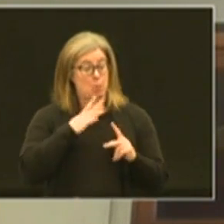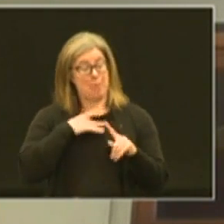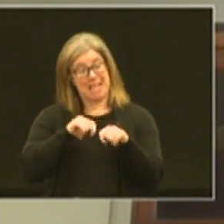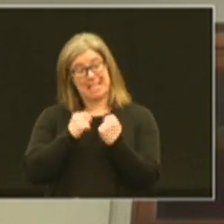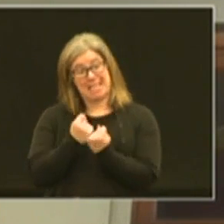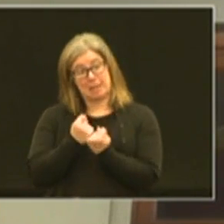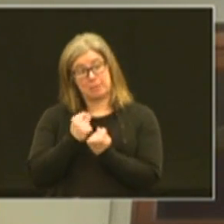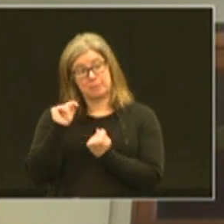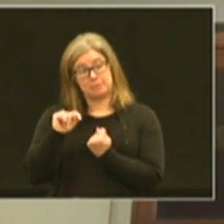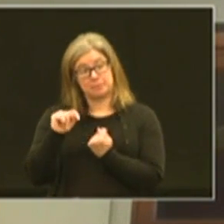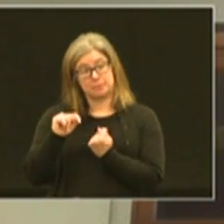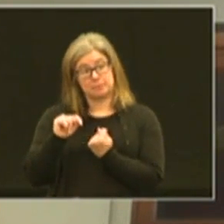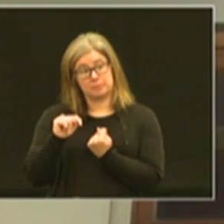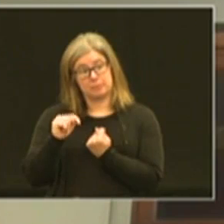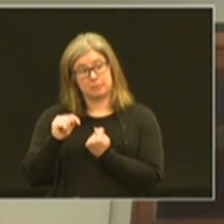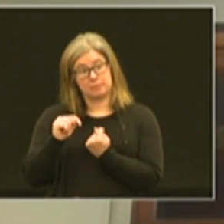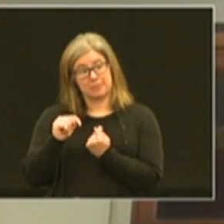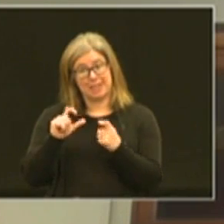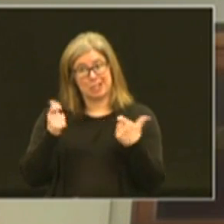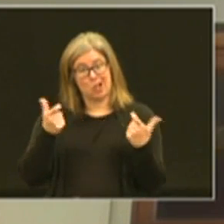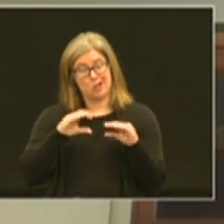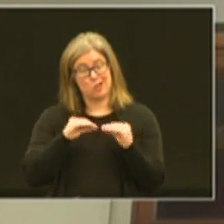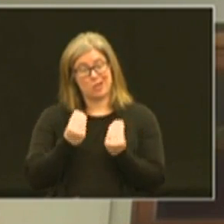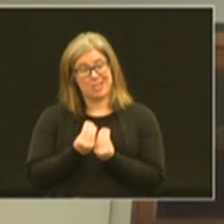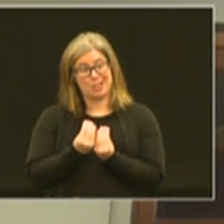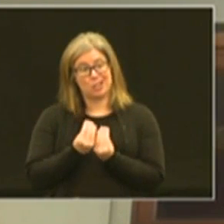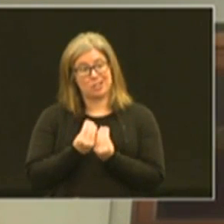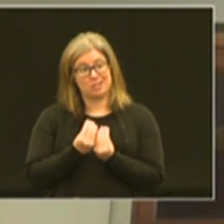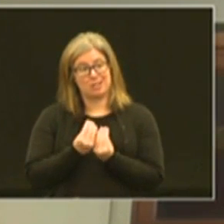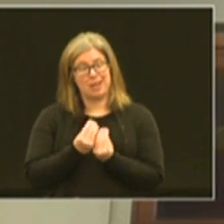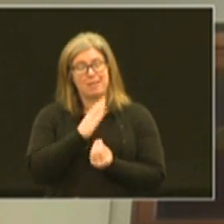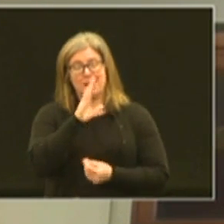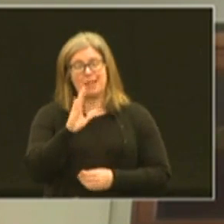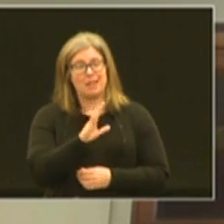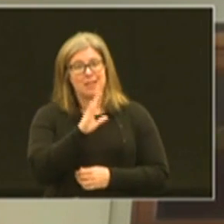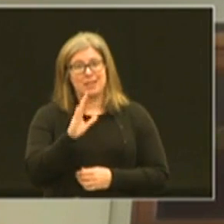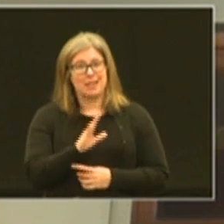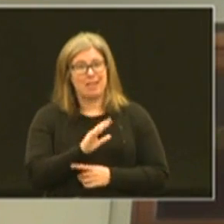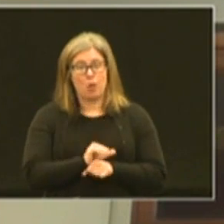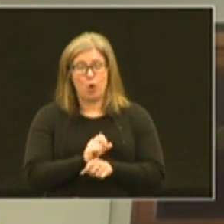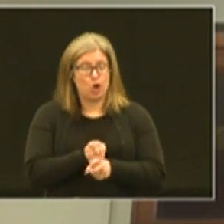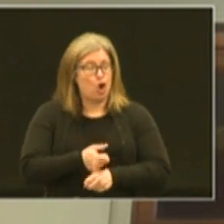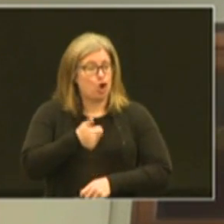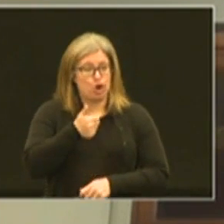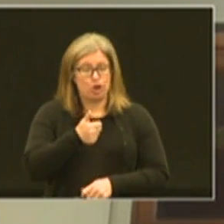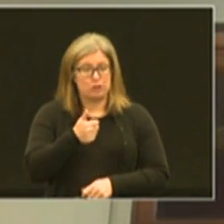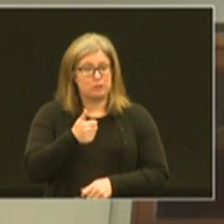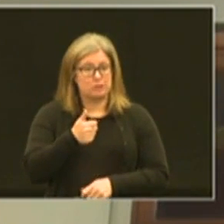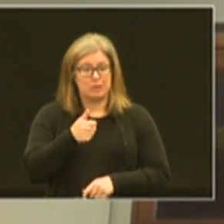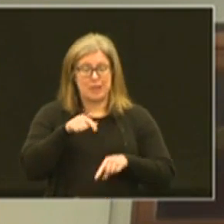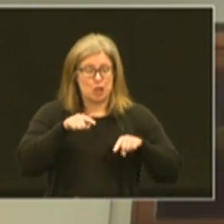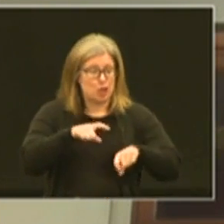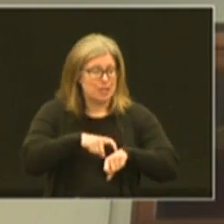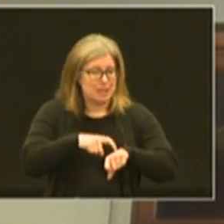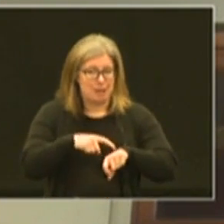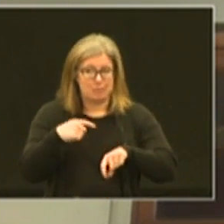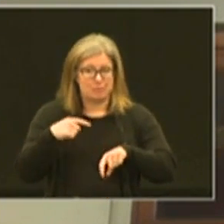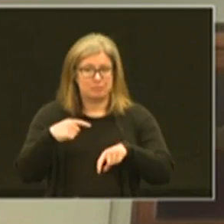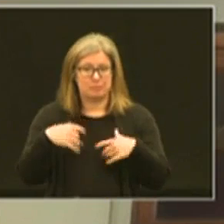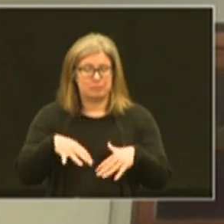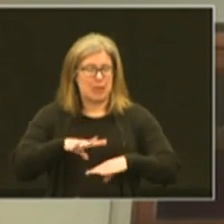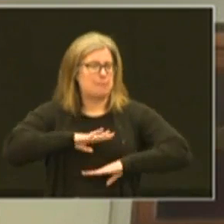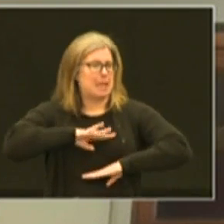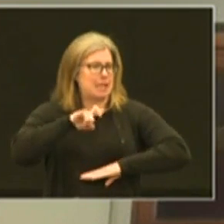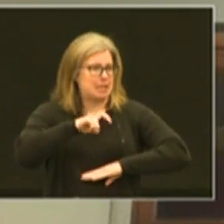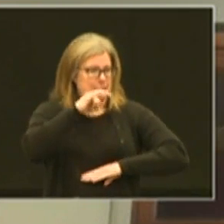my team and in this large organization have never uh harder than during this time to meet the needs of